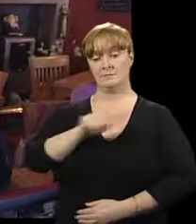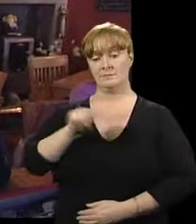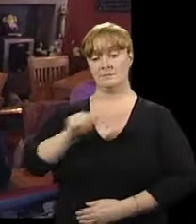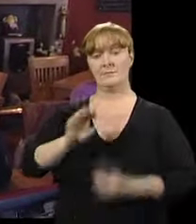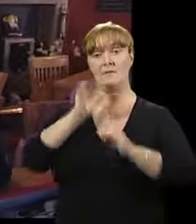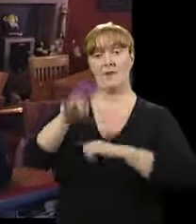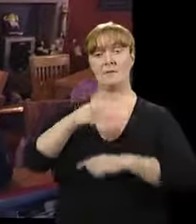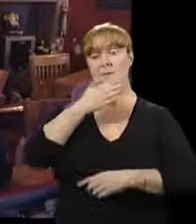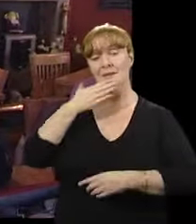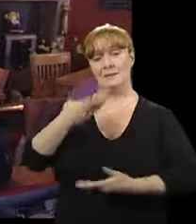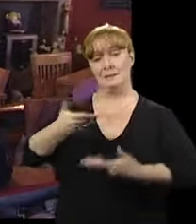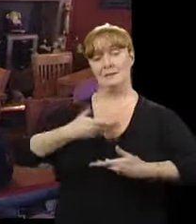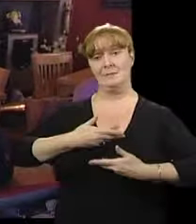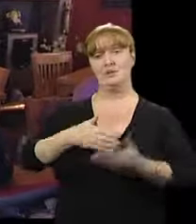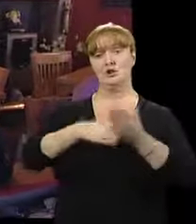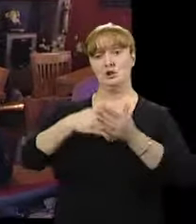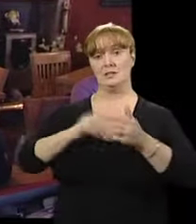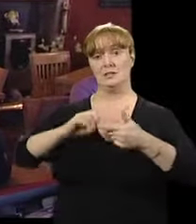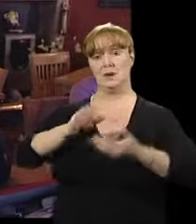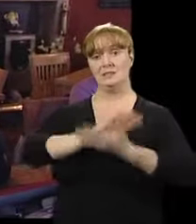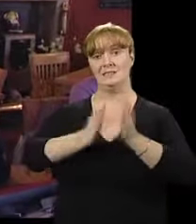sandwich toasted with a drink of Coke?